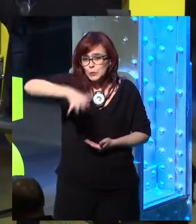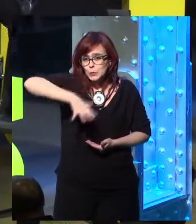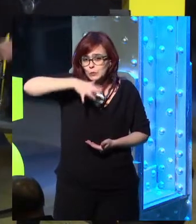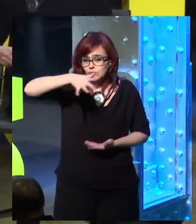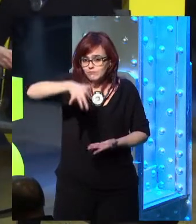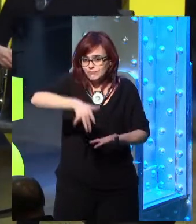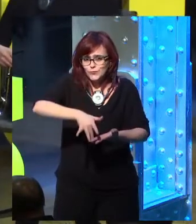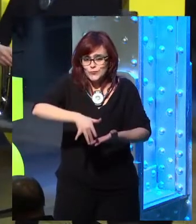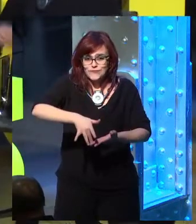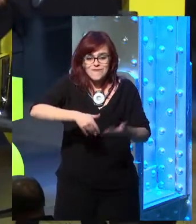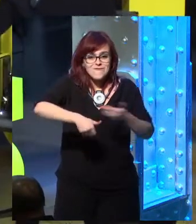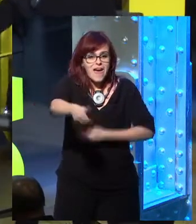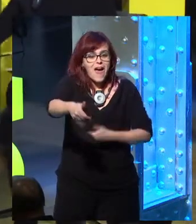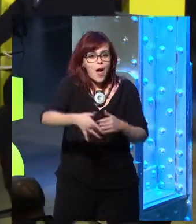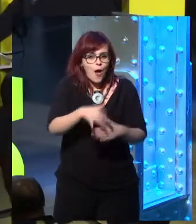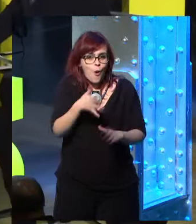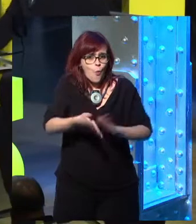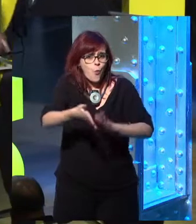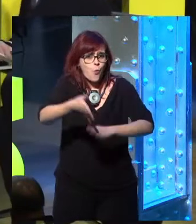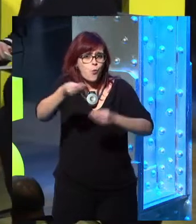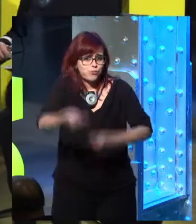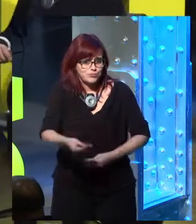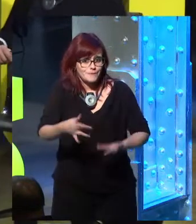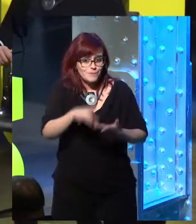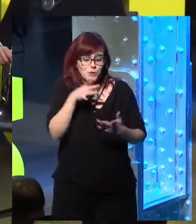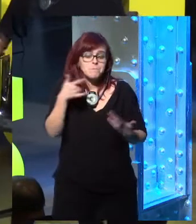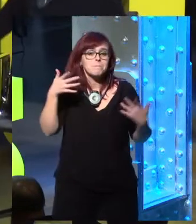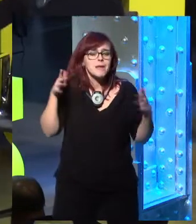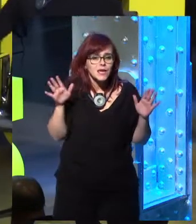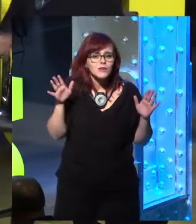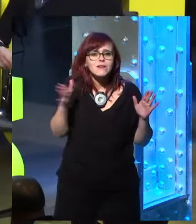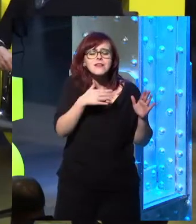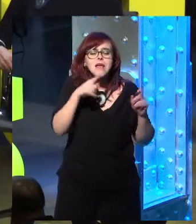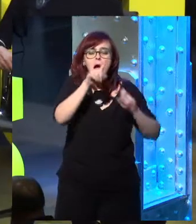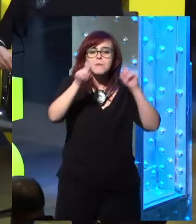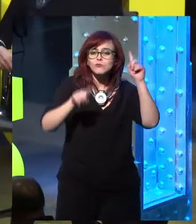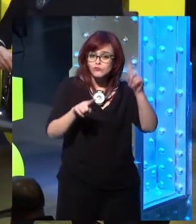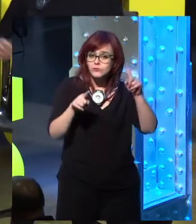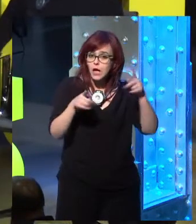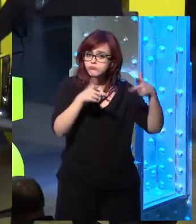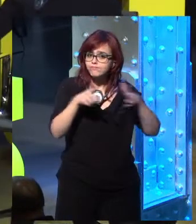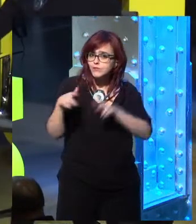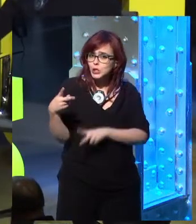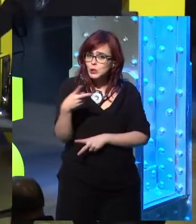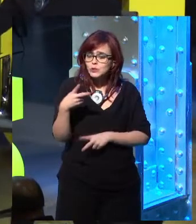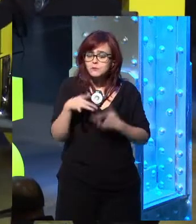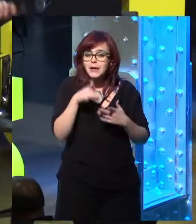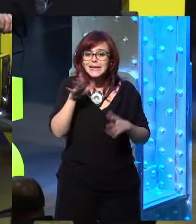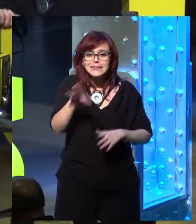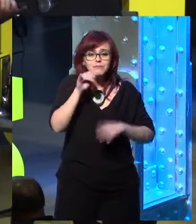extraordinary future, if it's possible. But I would like to ask you,